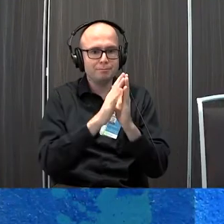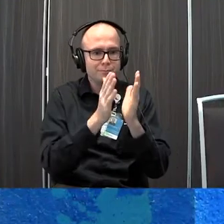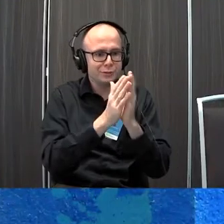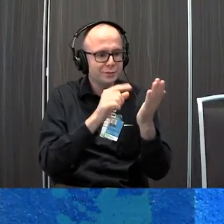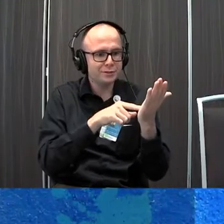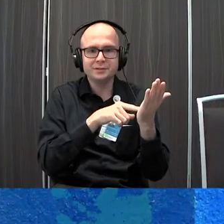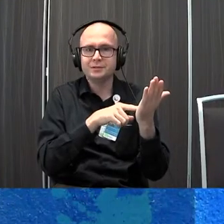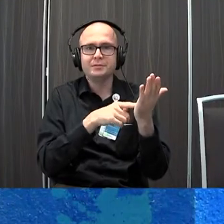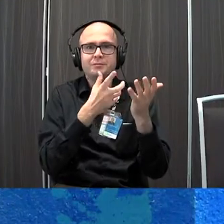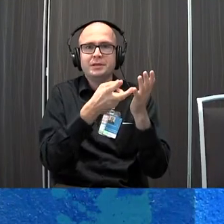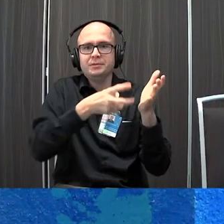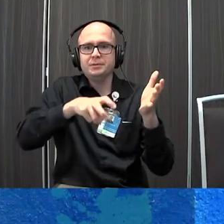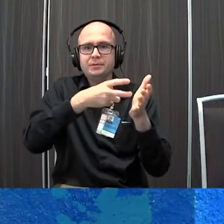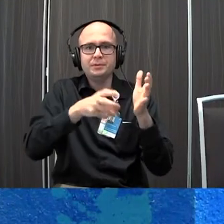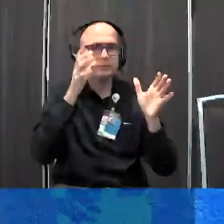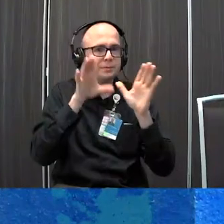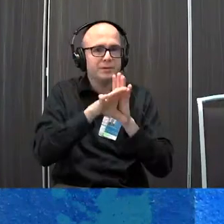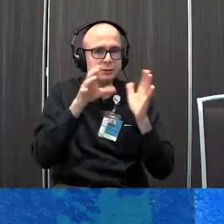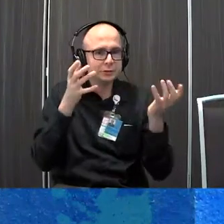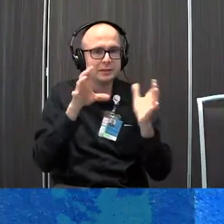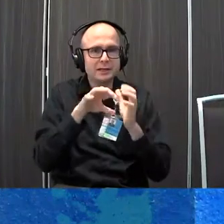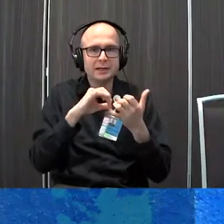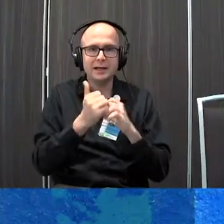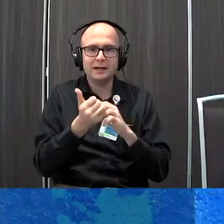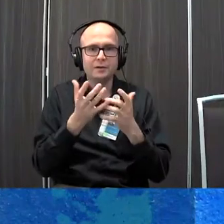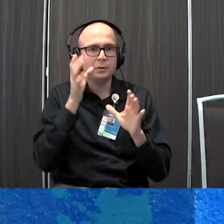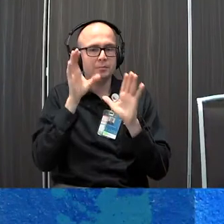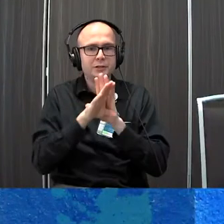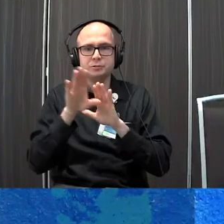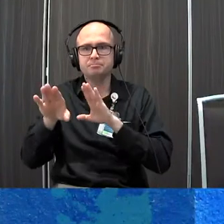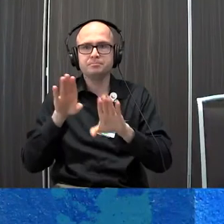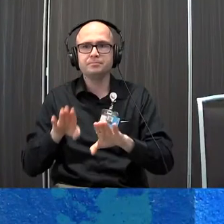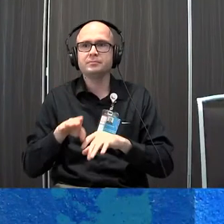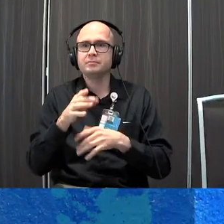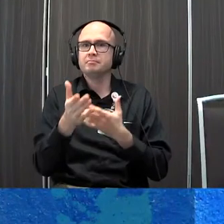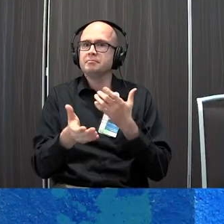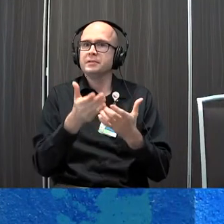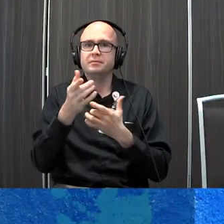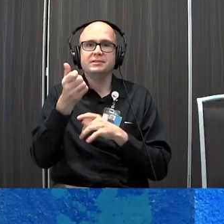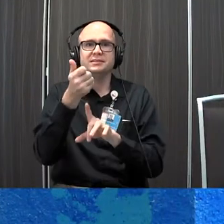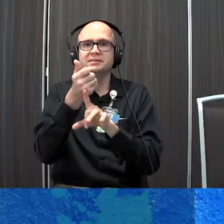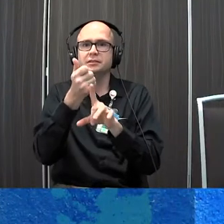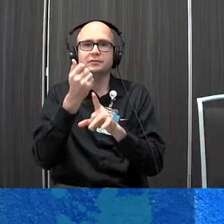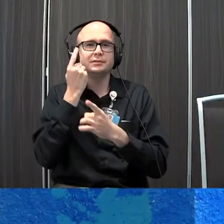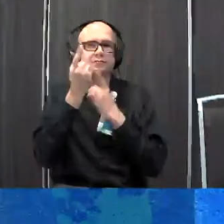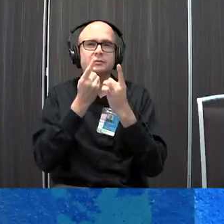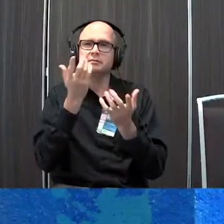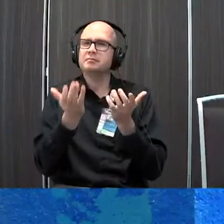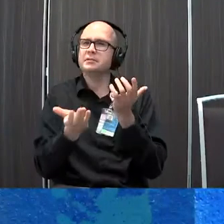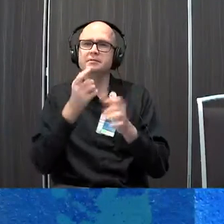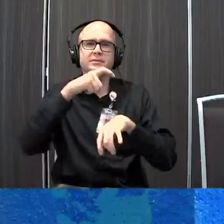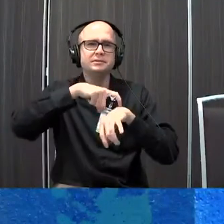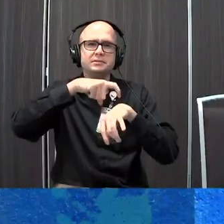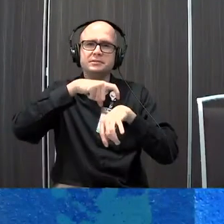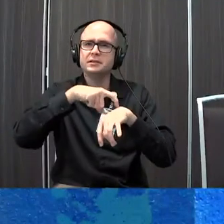to put some of those photos or put some of those pictures and you might find yourself considering well maybe it's time